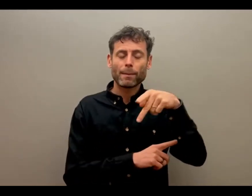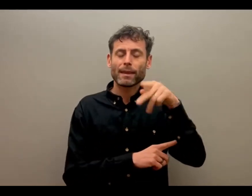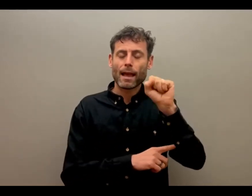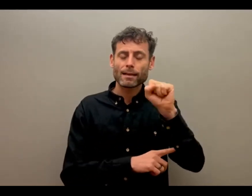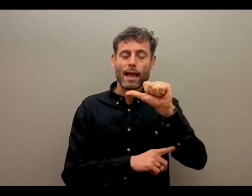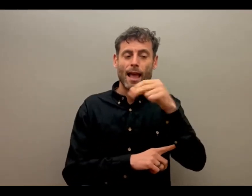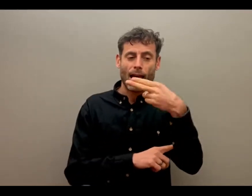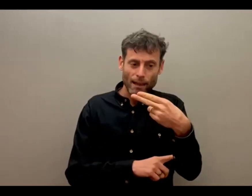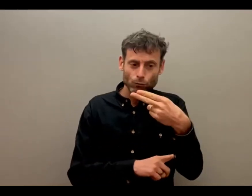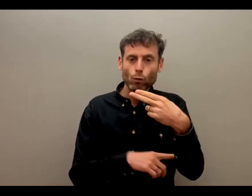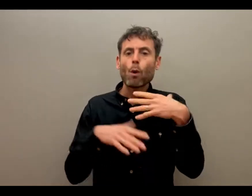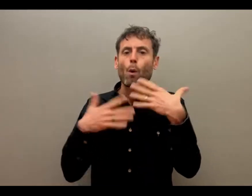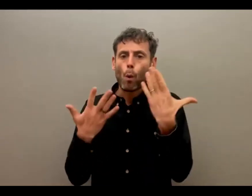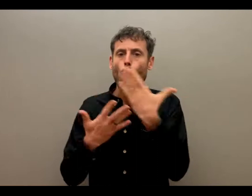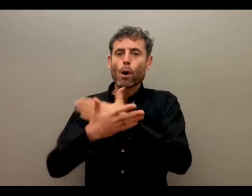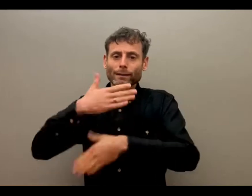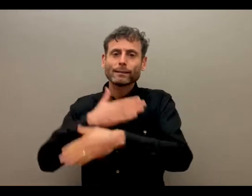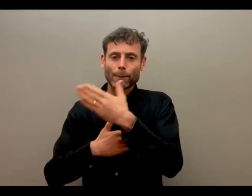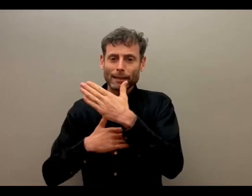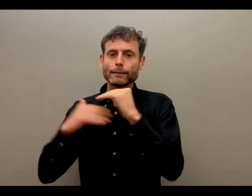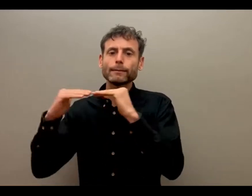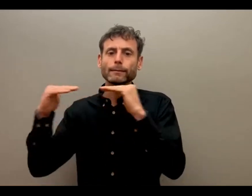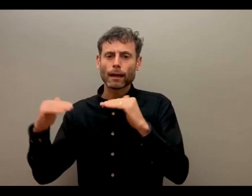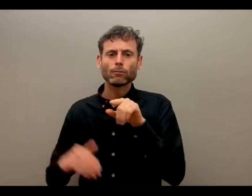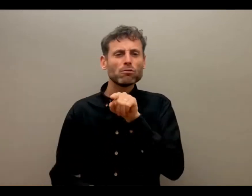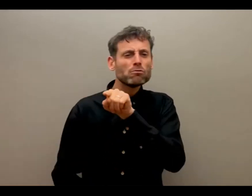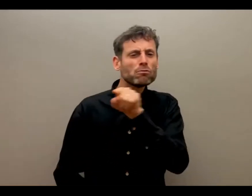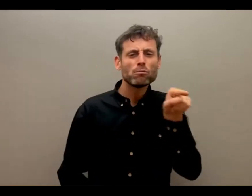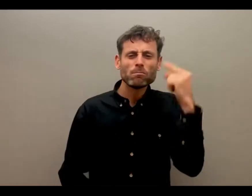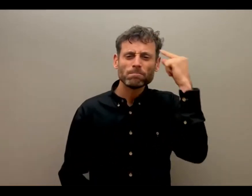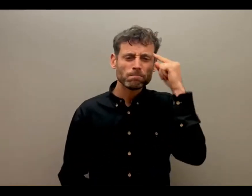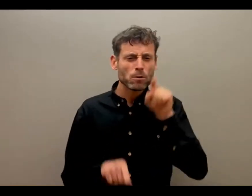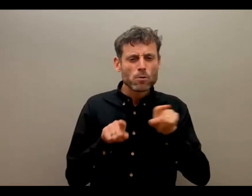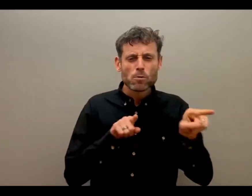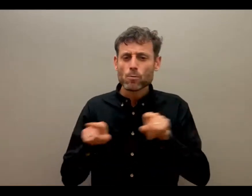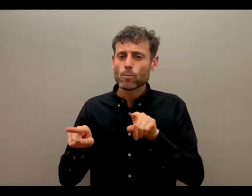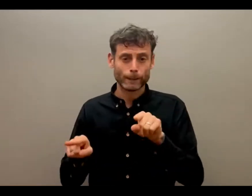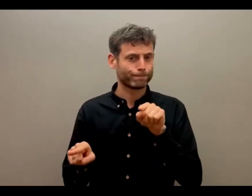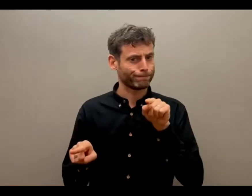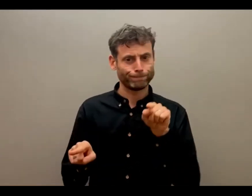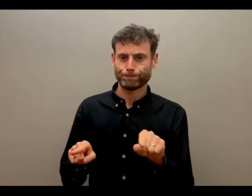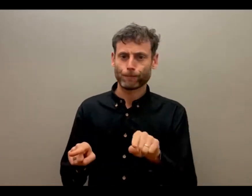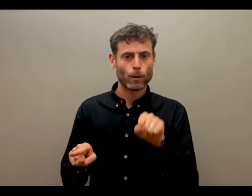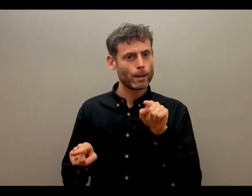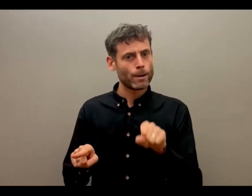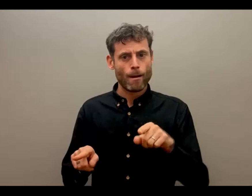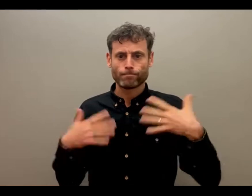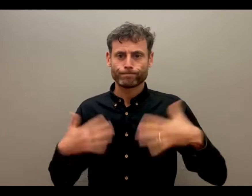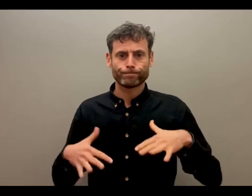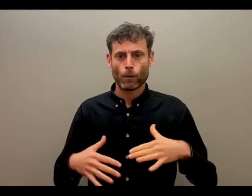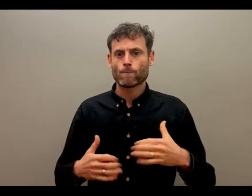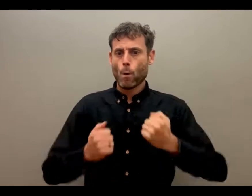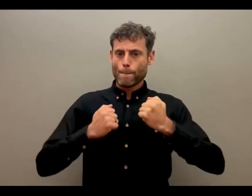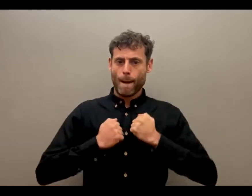Which of these do you think is the most important for your own organizations? If anybody has any comments on that. And Rose